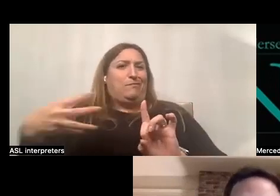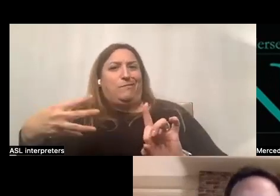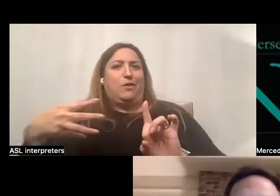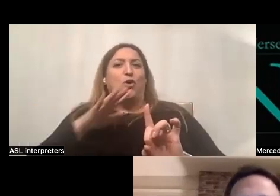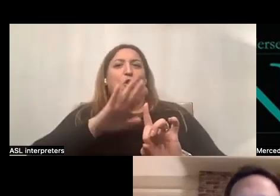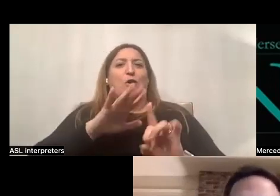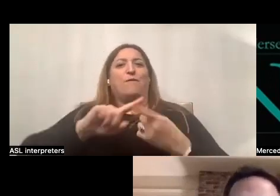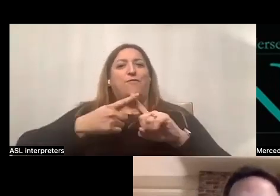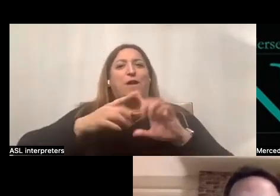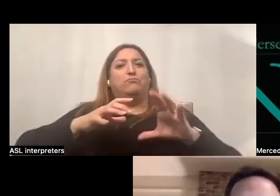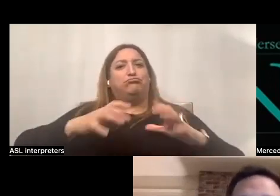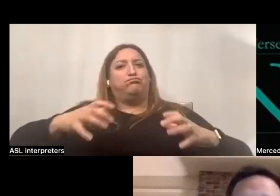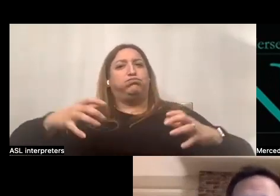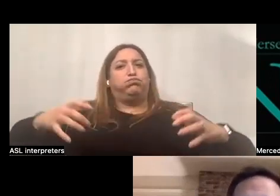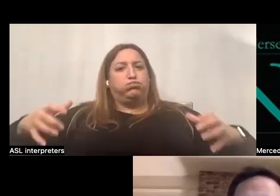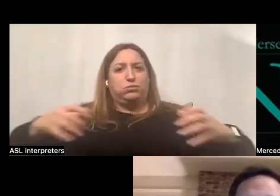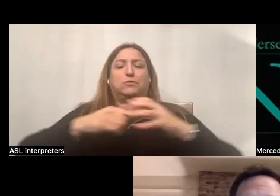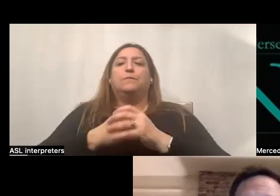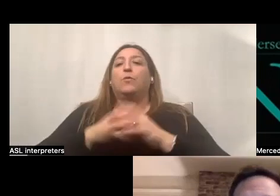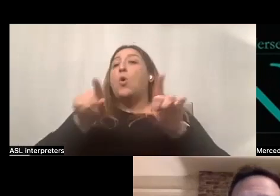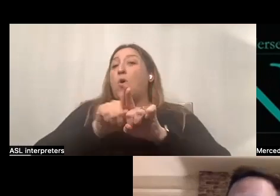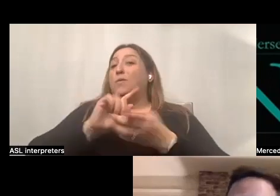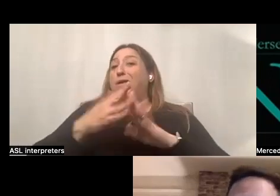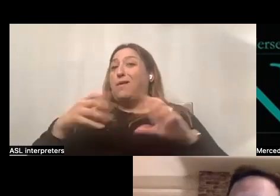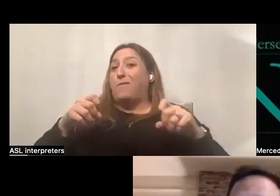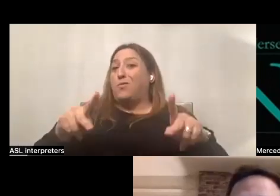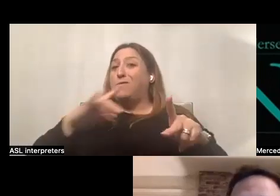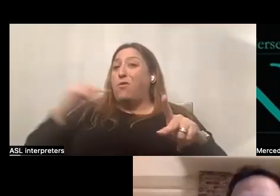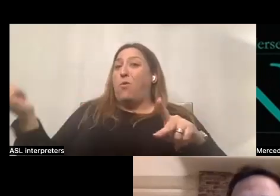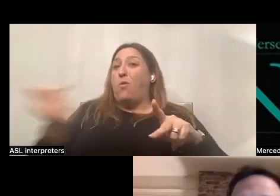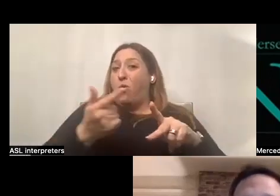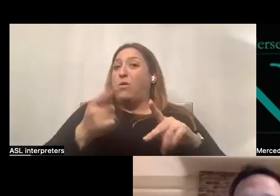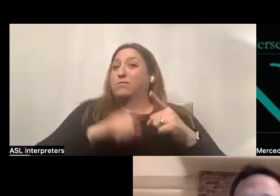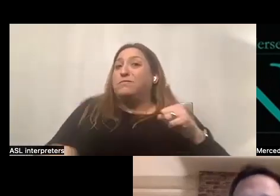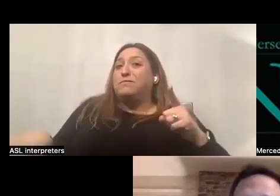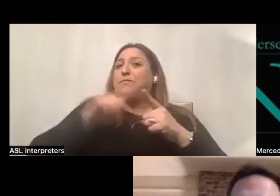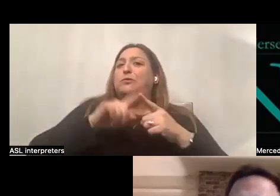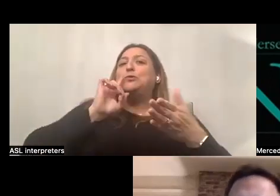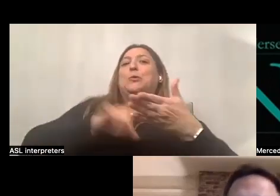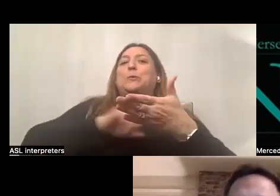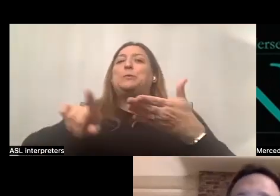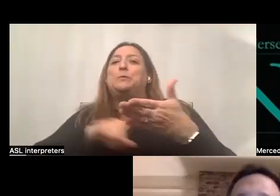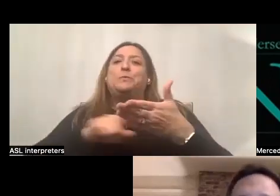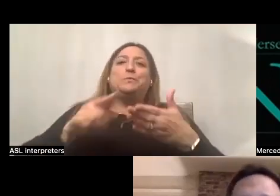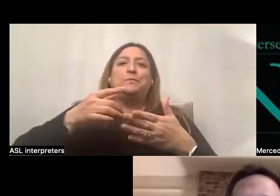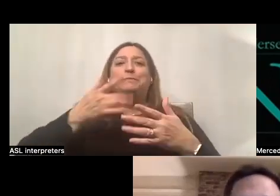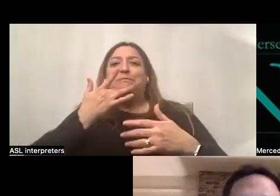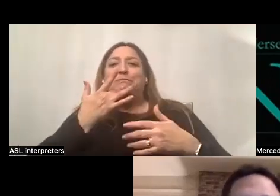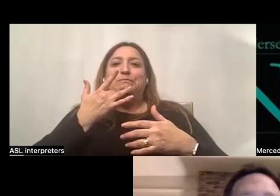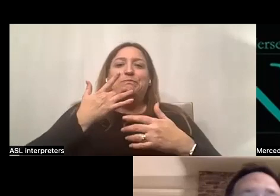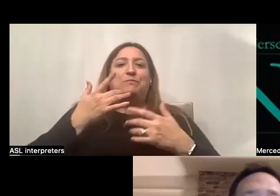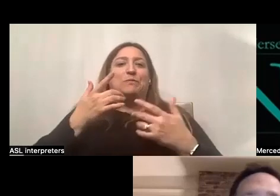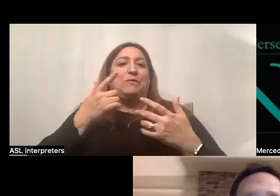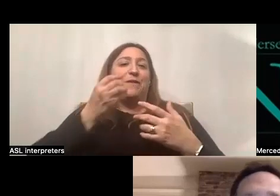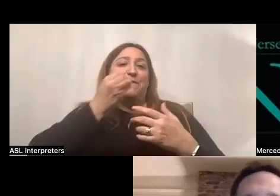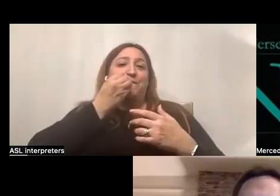network. Um, and obviously it also became an opportunity for everyone in the circle to critique one another's culinary sets, you know, for better or for worse.